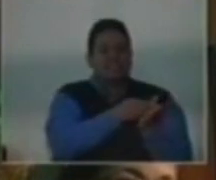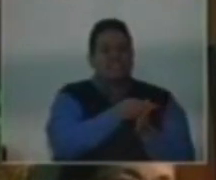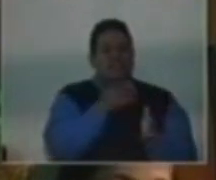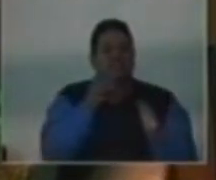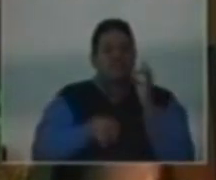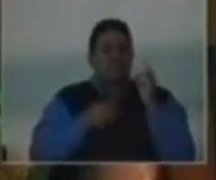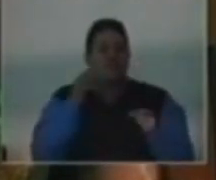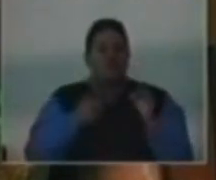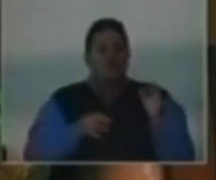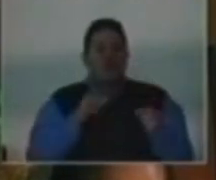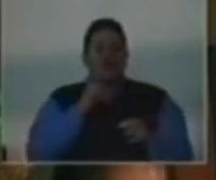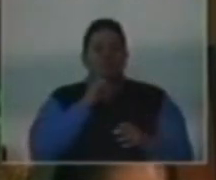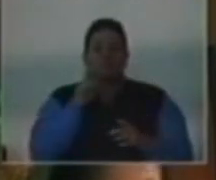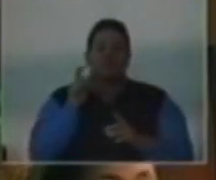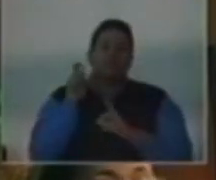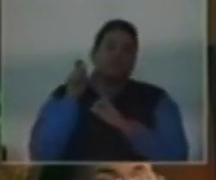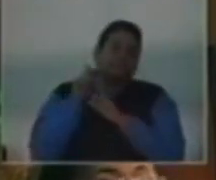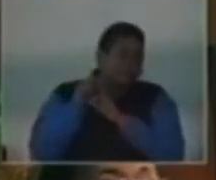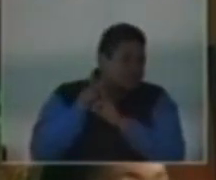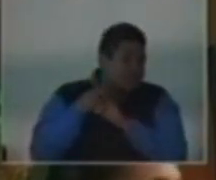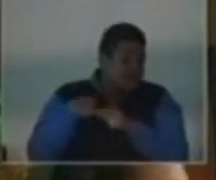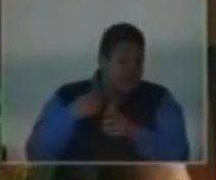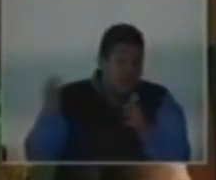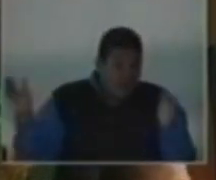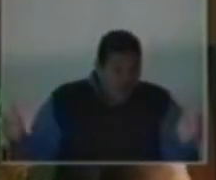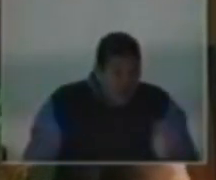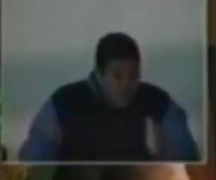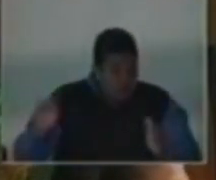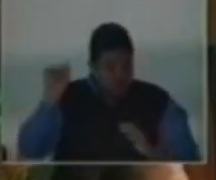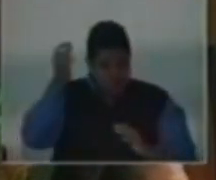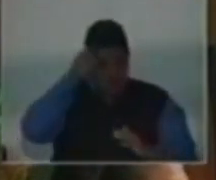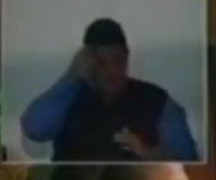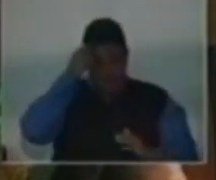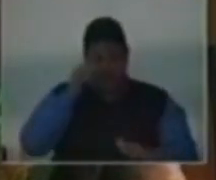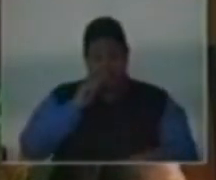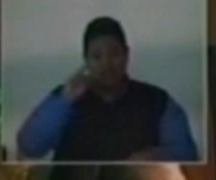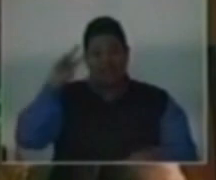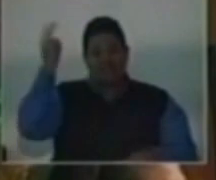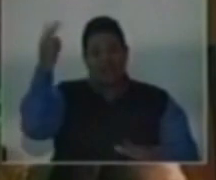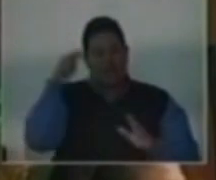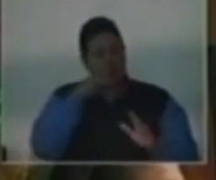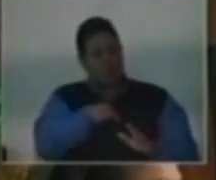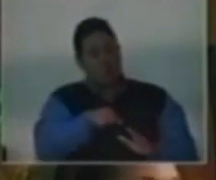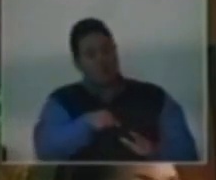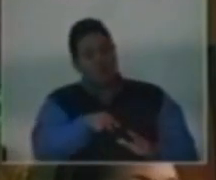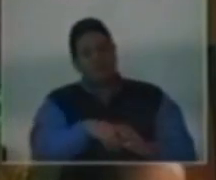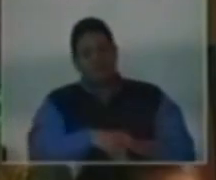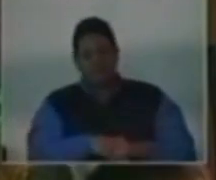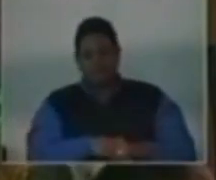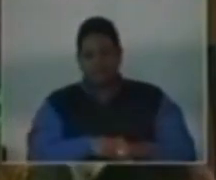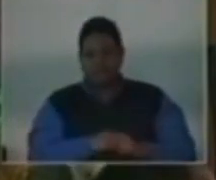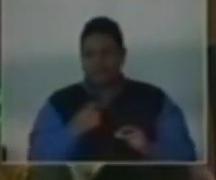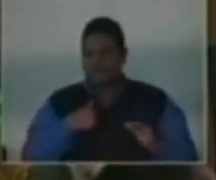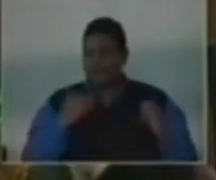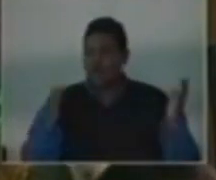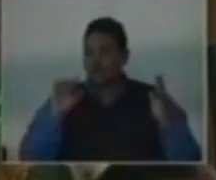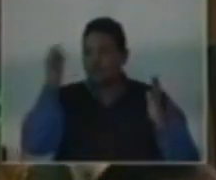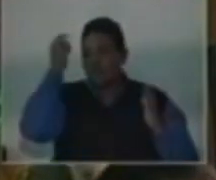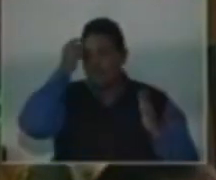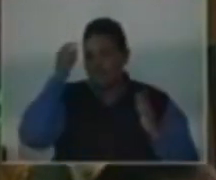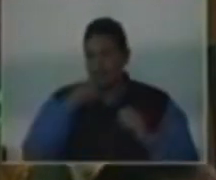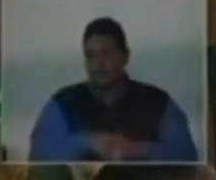is threatened. I urge the government to take a second look at this. I urge the government.